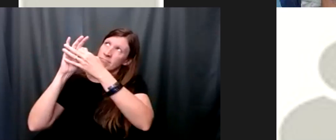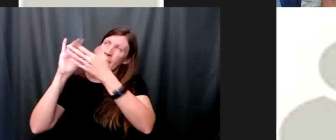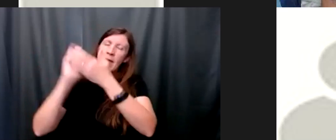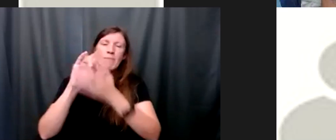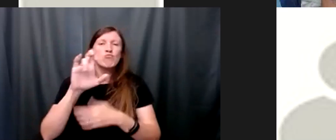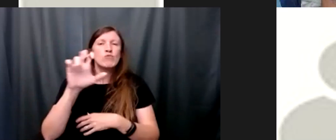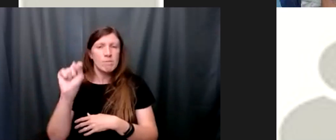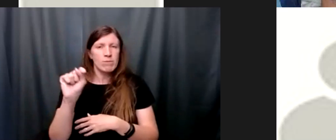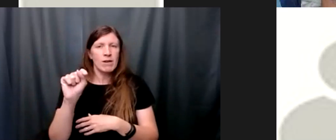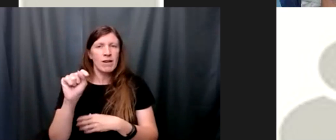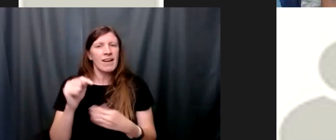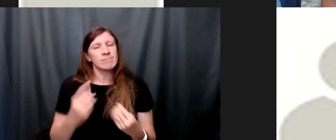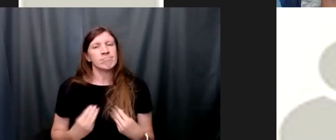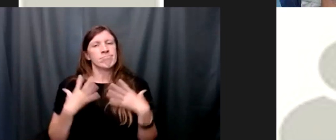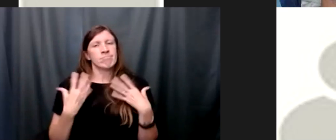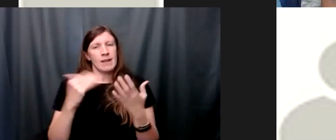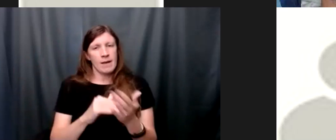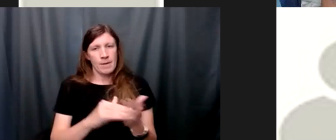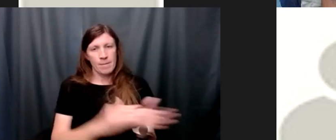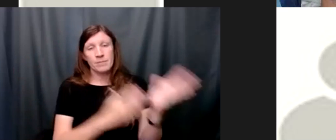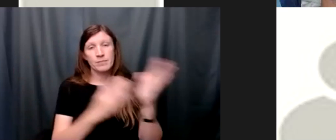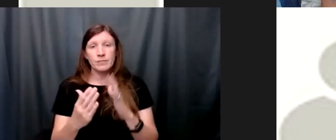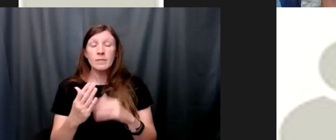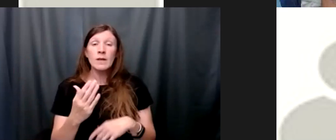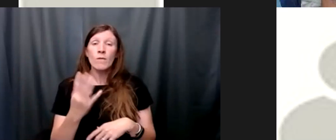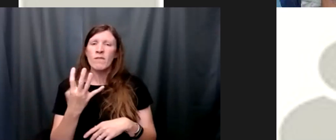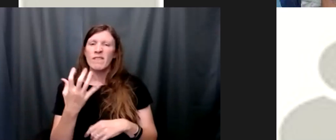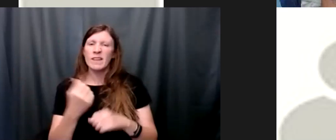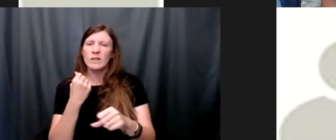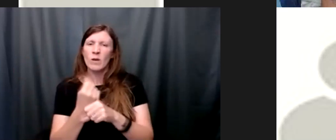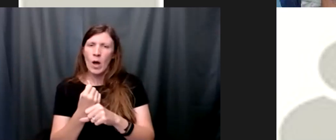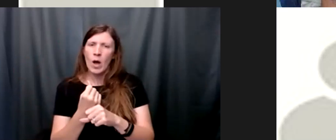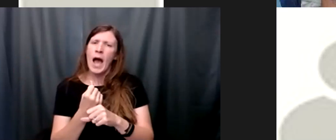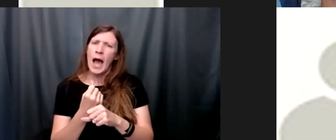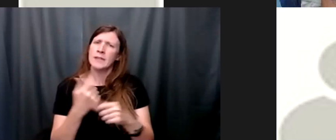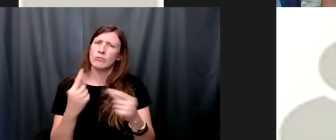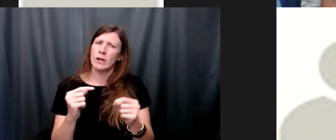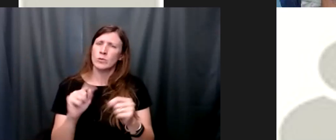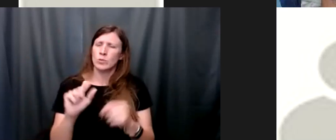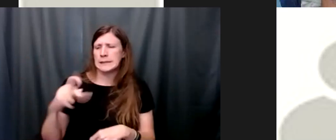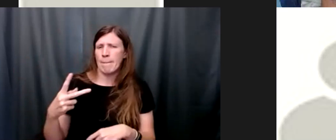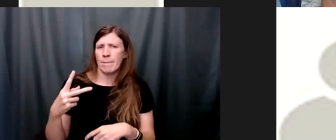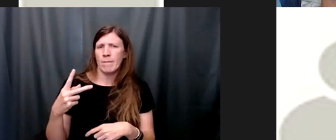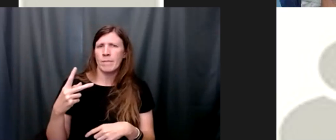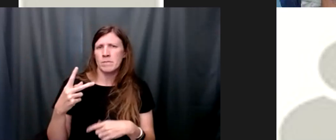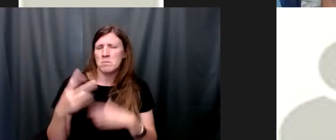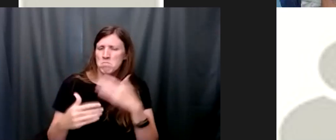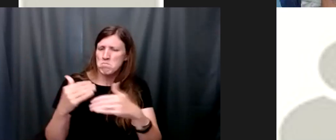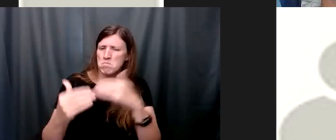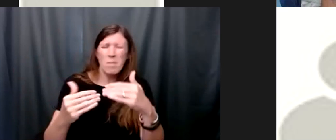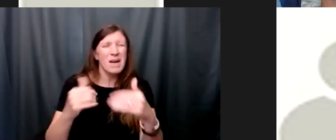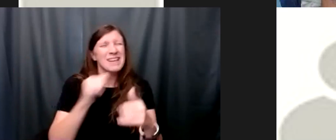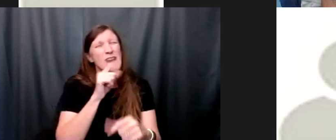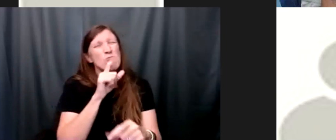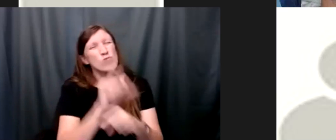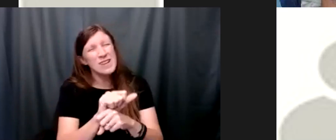unchained and i went through it and i experienced some some changes in my life but i didn't really do step four or step five then i went